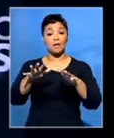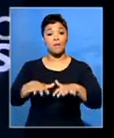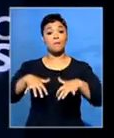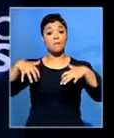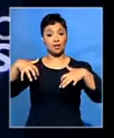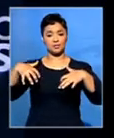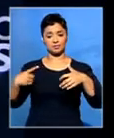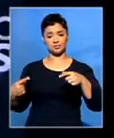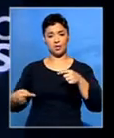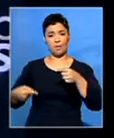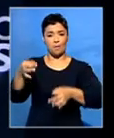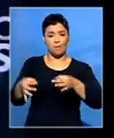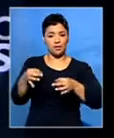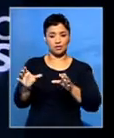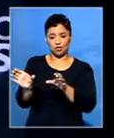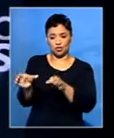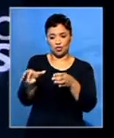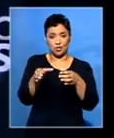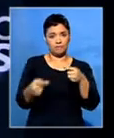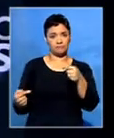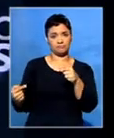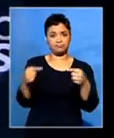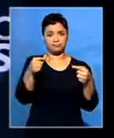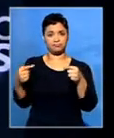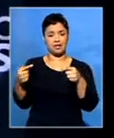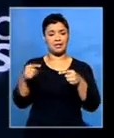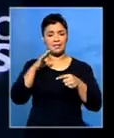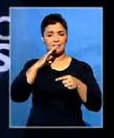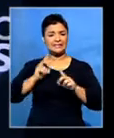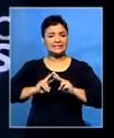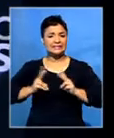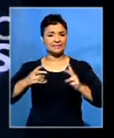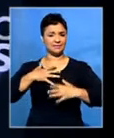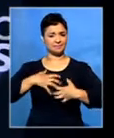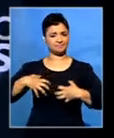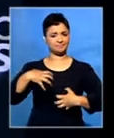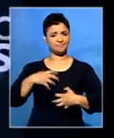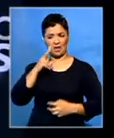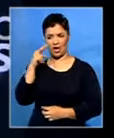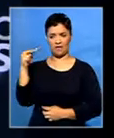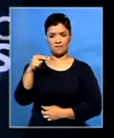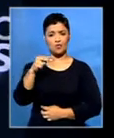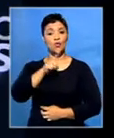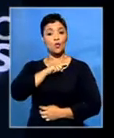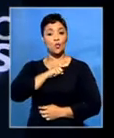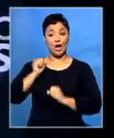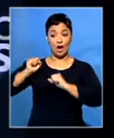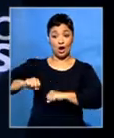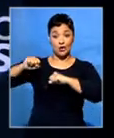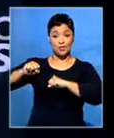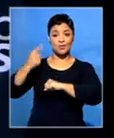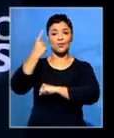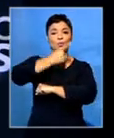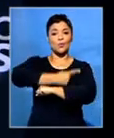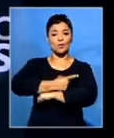Well, looking at another top story. Now, opposition parties in Parliament have had mixed reactions following the collapse of the multi-party agreement